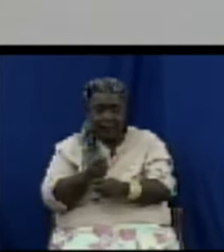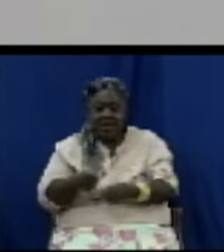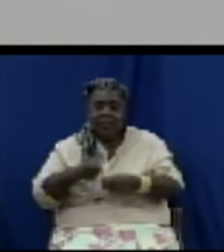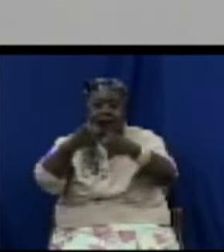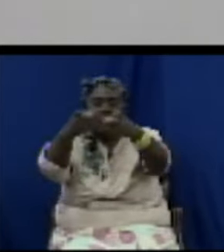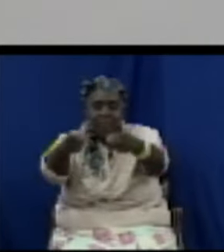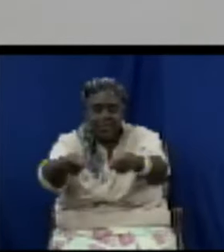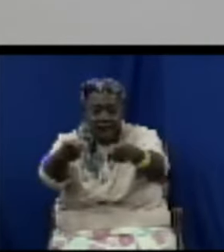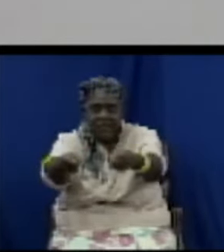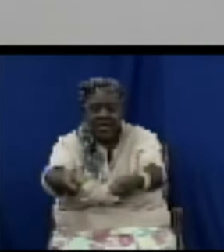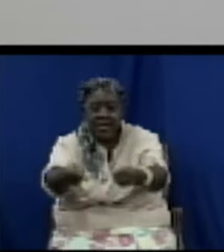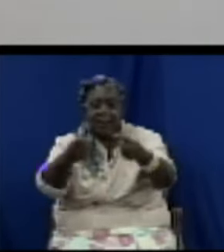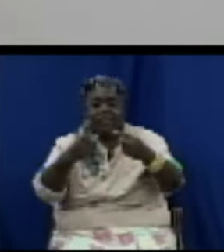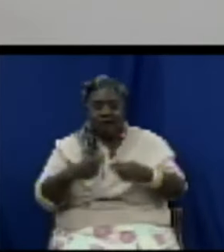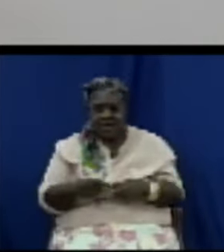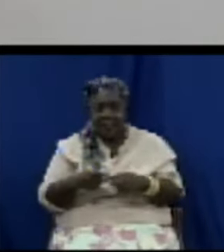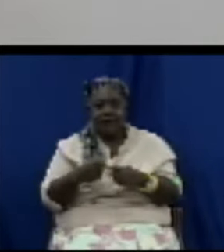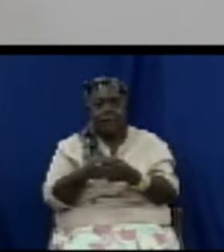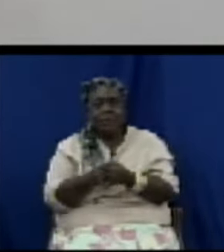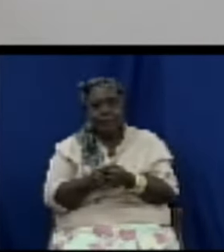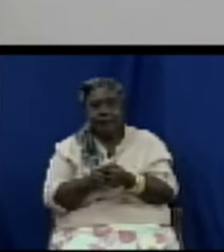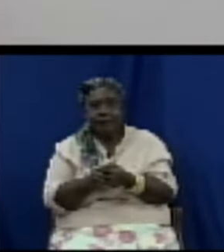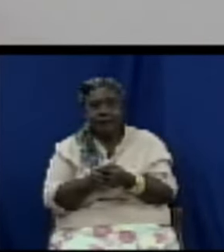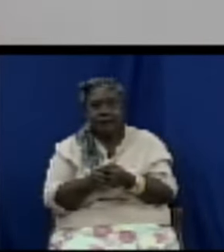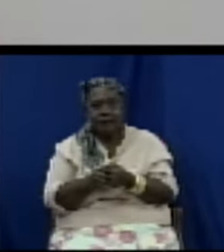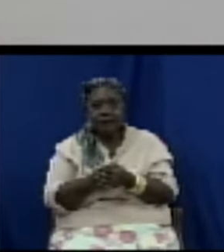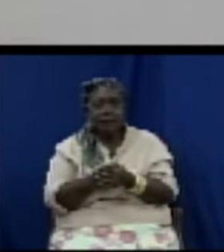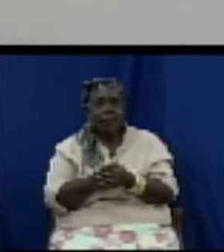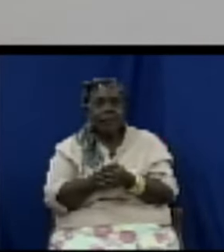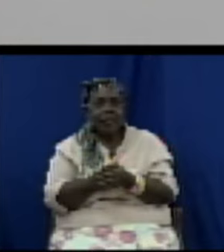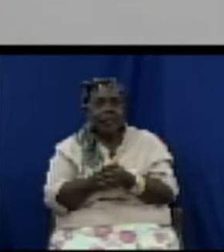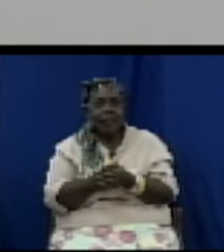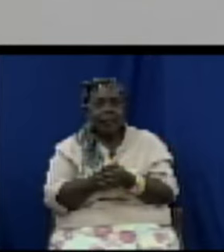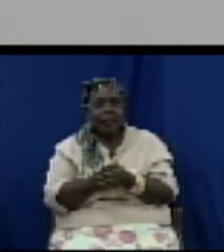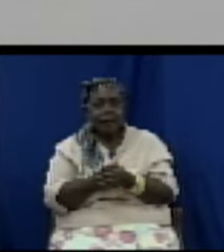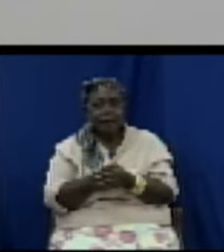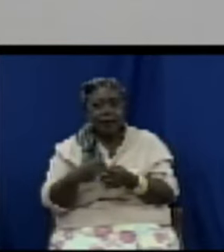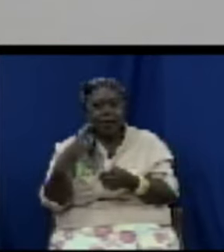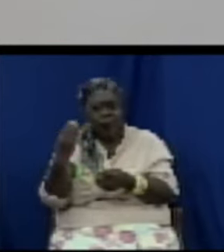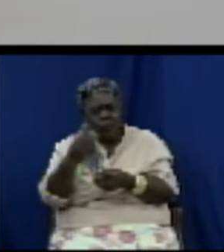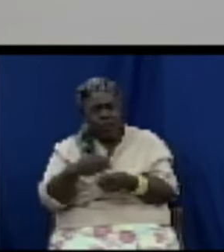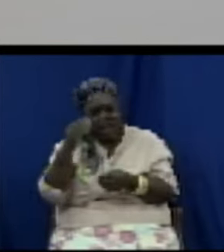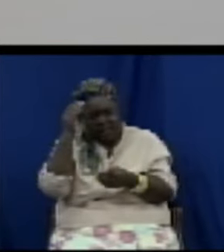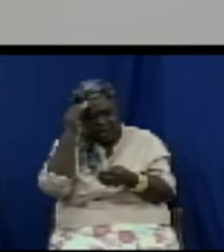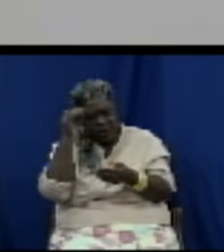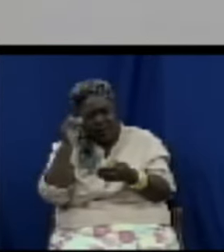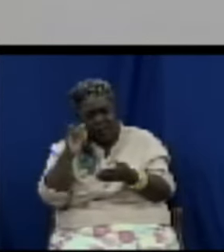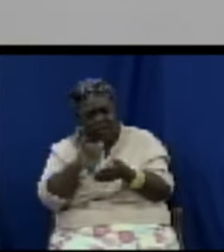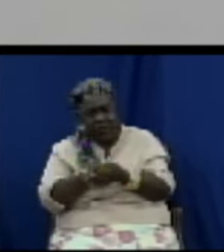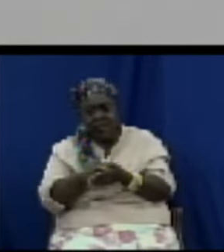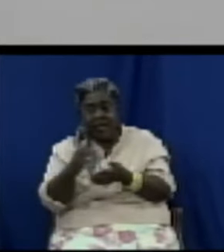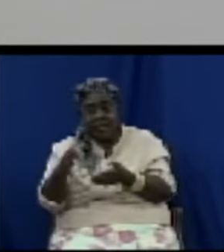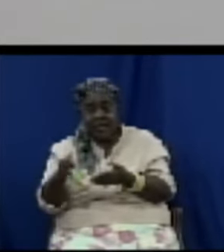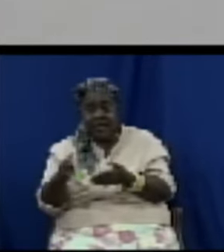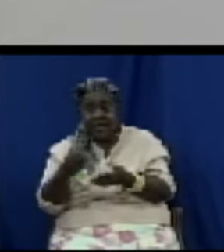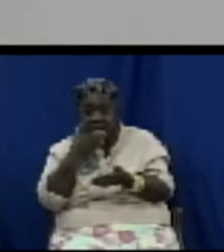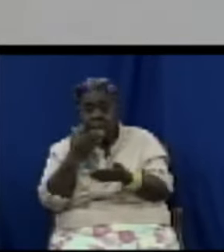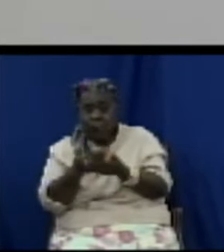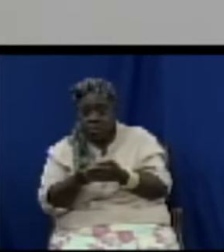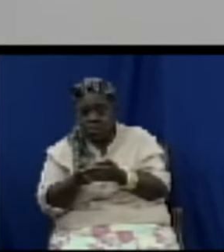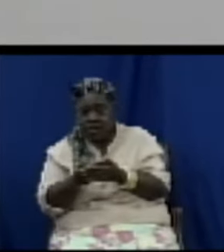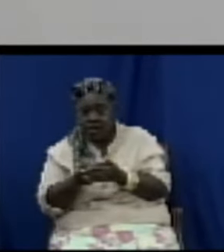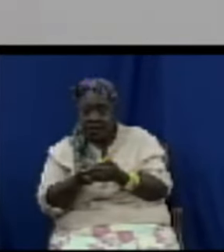is cricks that was manufactured just a month ago and it's fresh that it's stored in a safe place in the warehouse